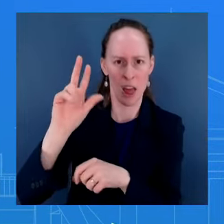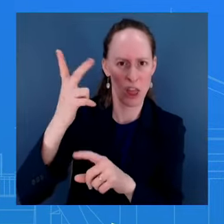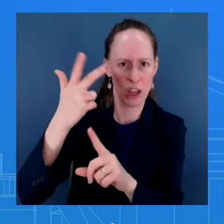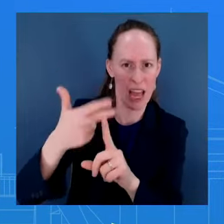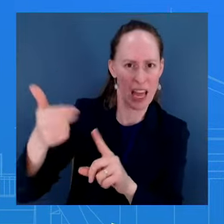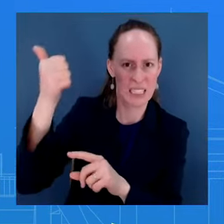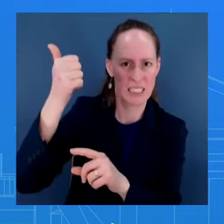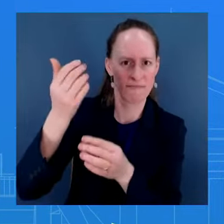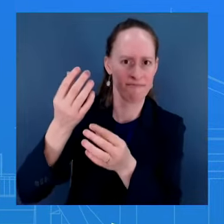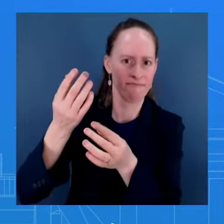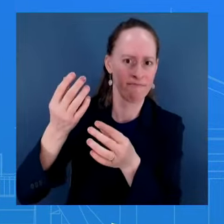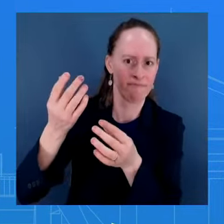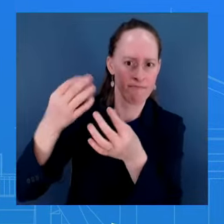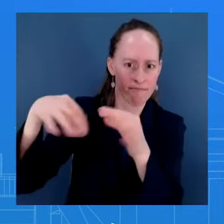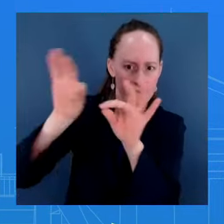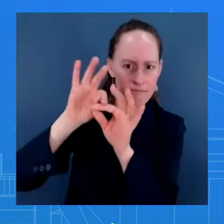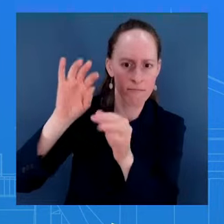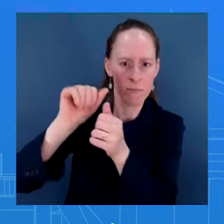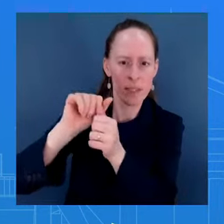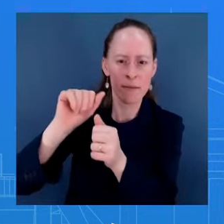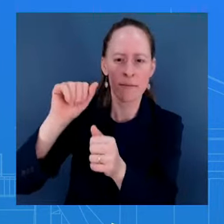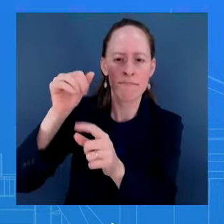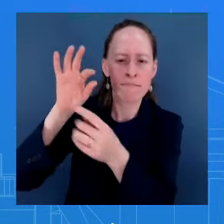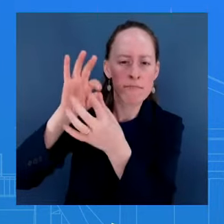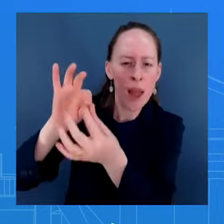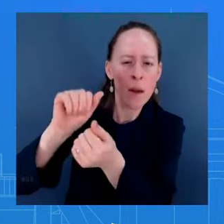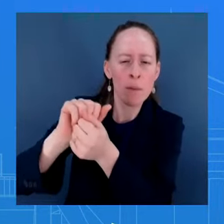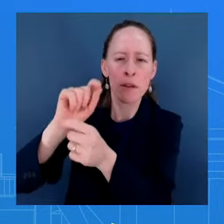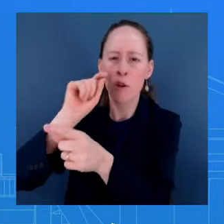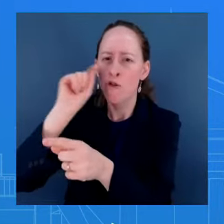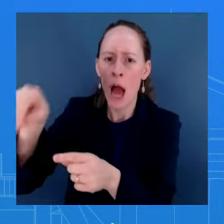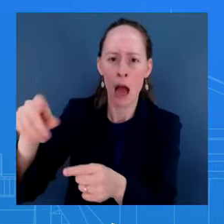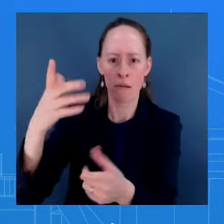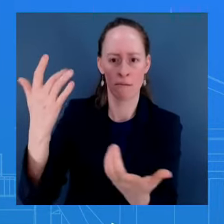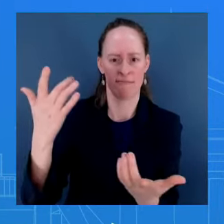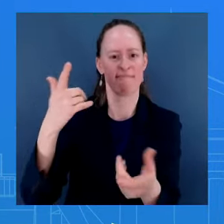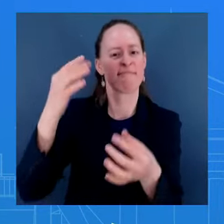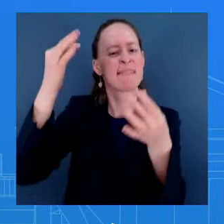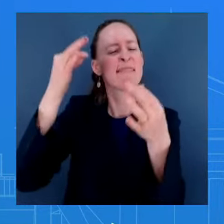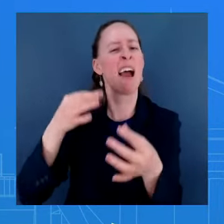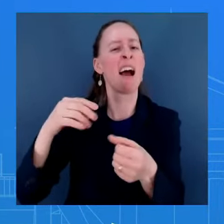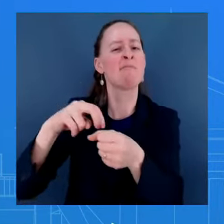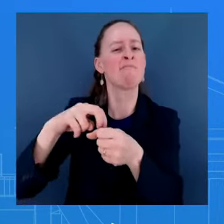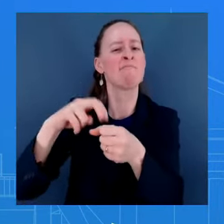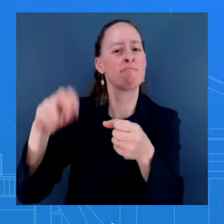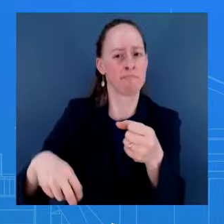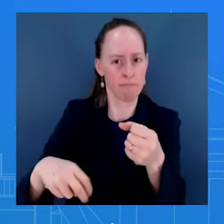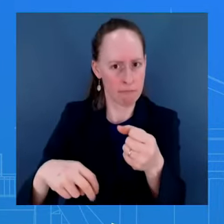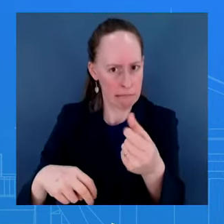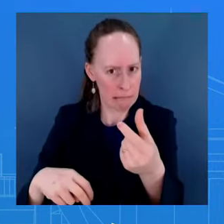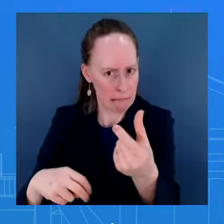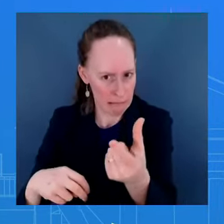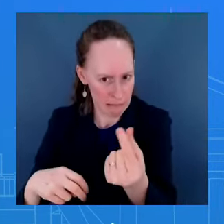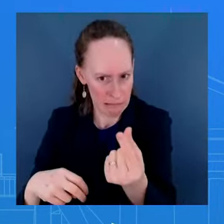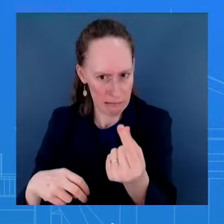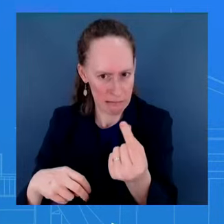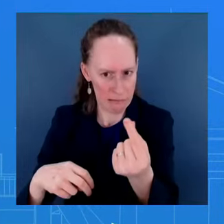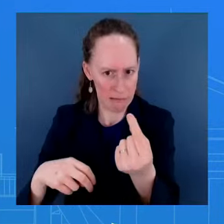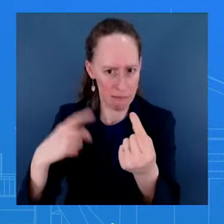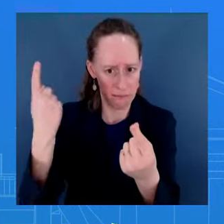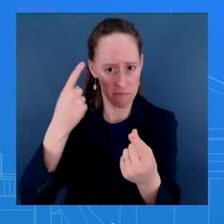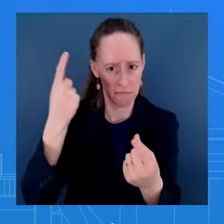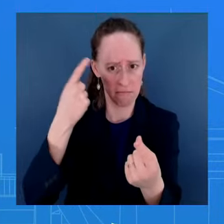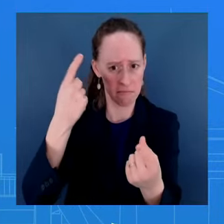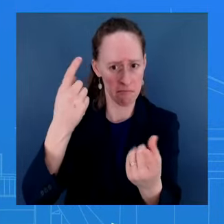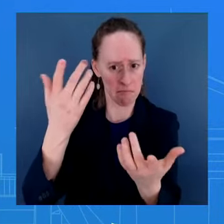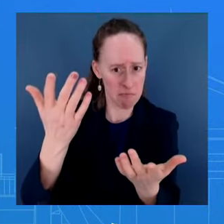news of that resignation? And does he believe that she was successful during her tenure there? So, I have not spoken to